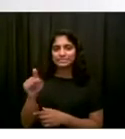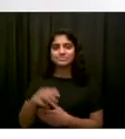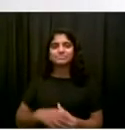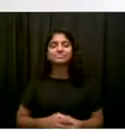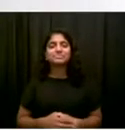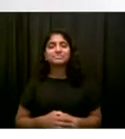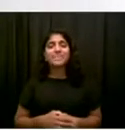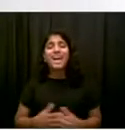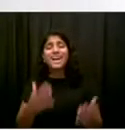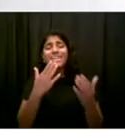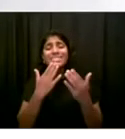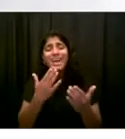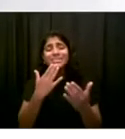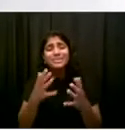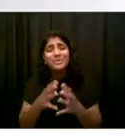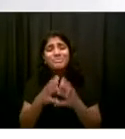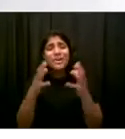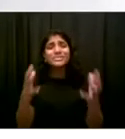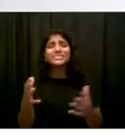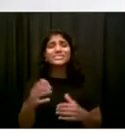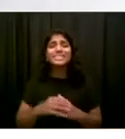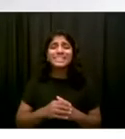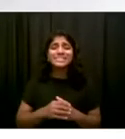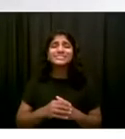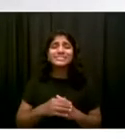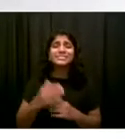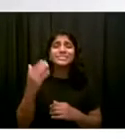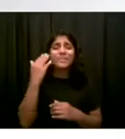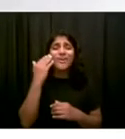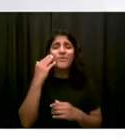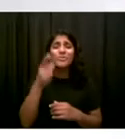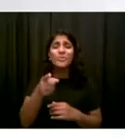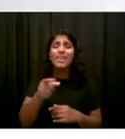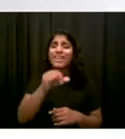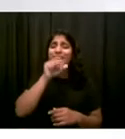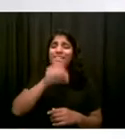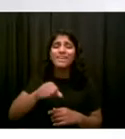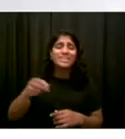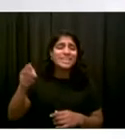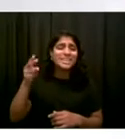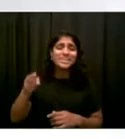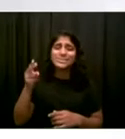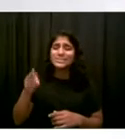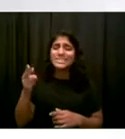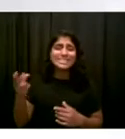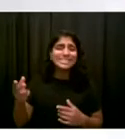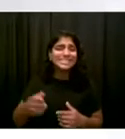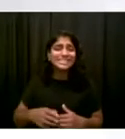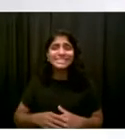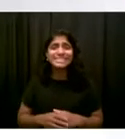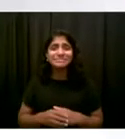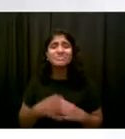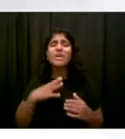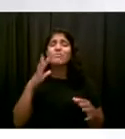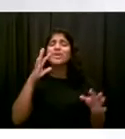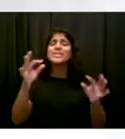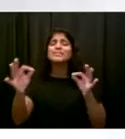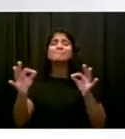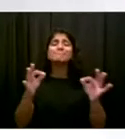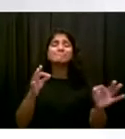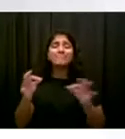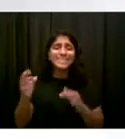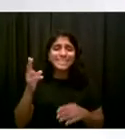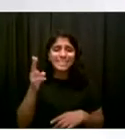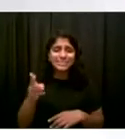So I have to tell you, before we talk about the amazing history, that my great-great-grandmother,